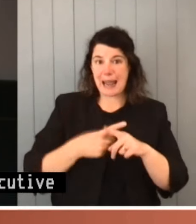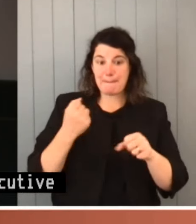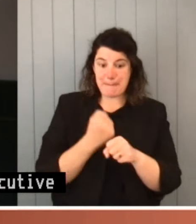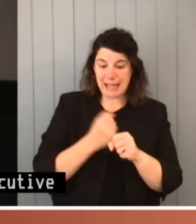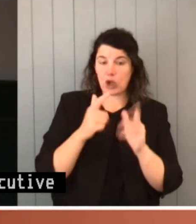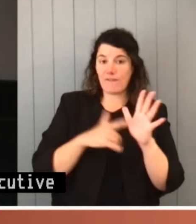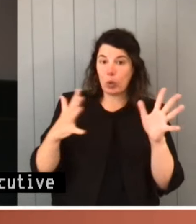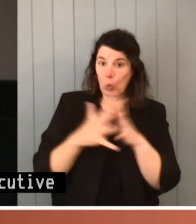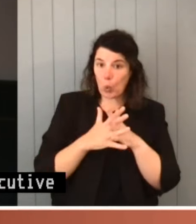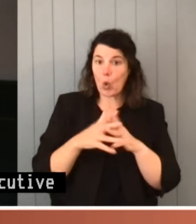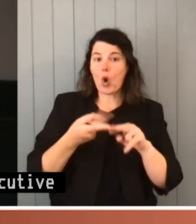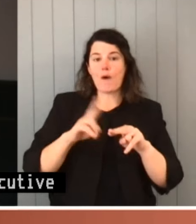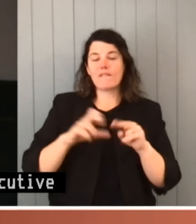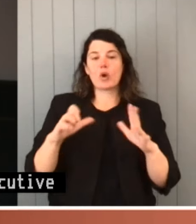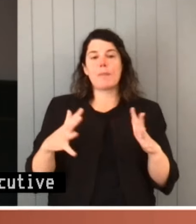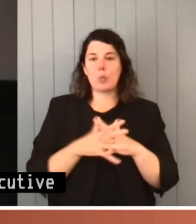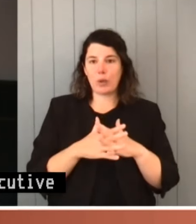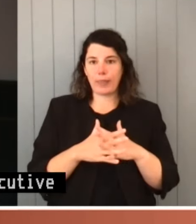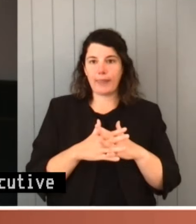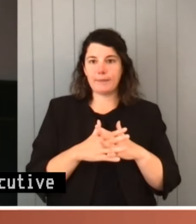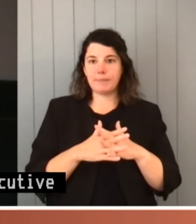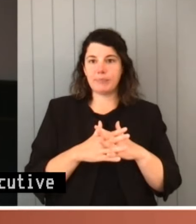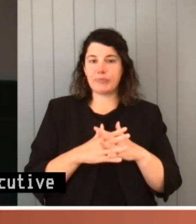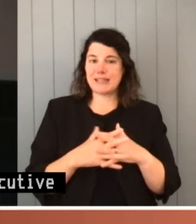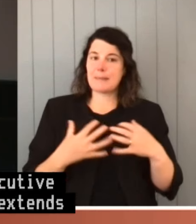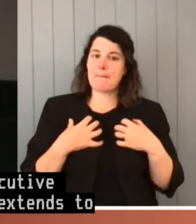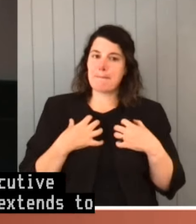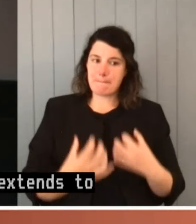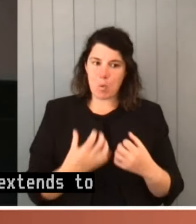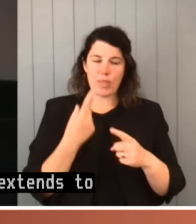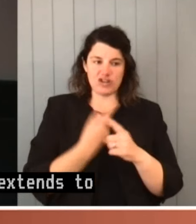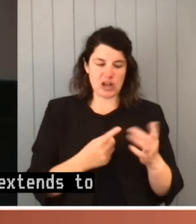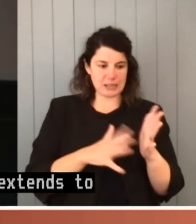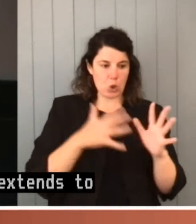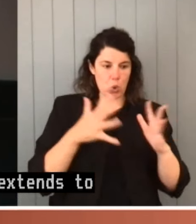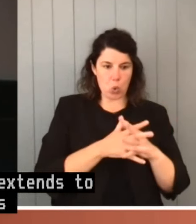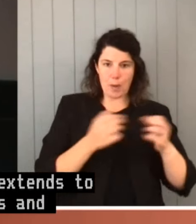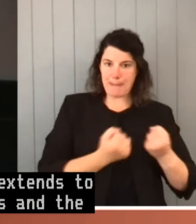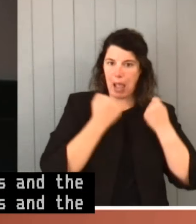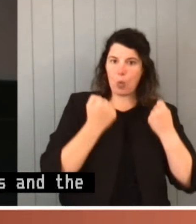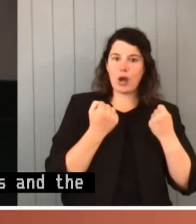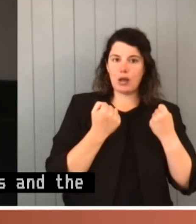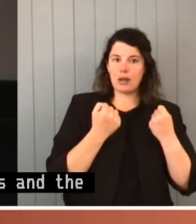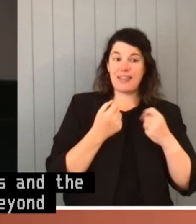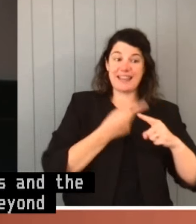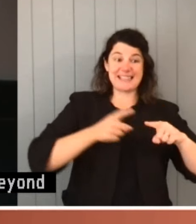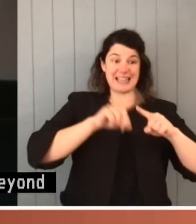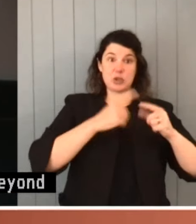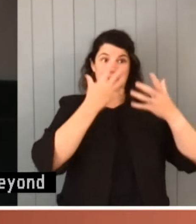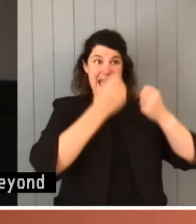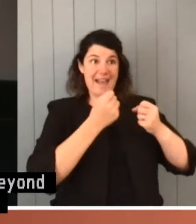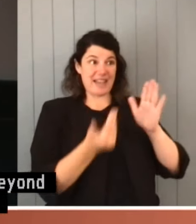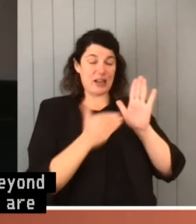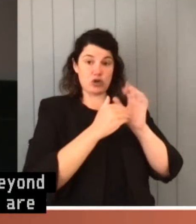of the Commonwealth. So, it goes beyond statutory power. And there are powers that the executive has which come directly